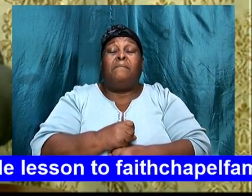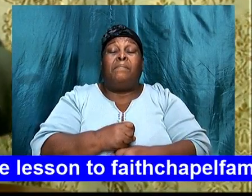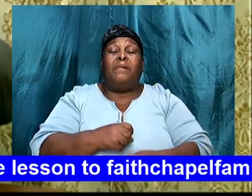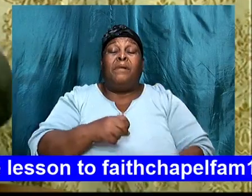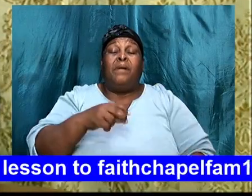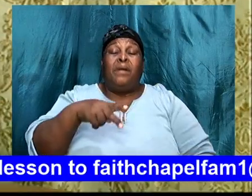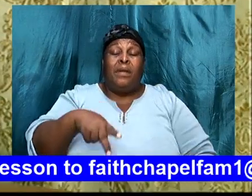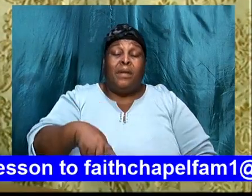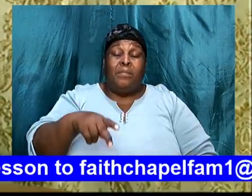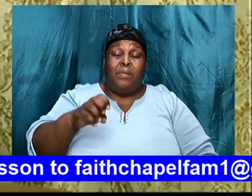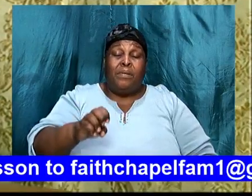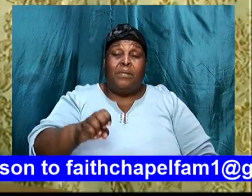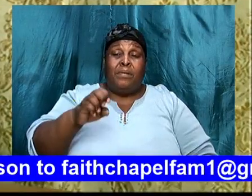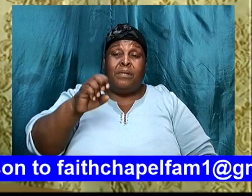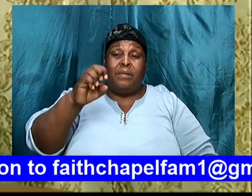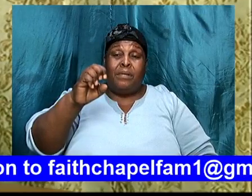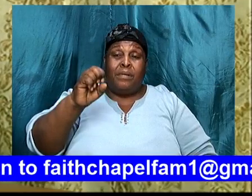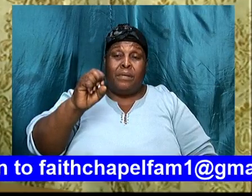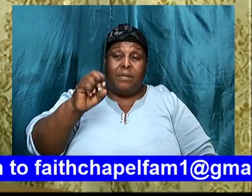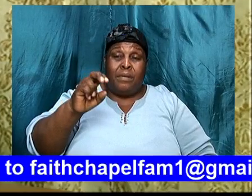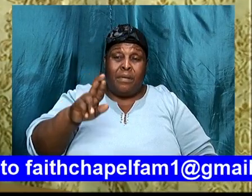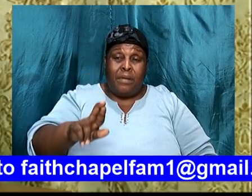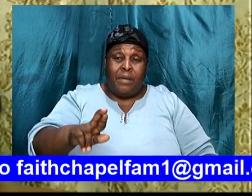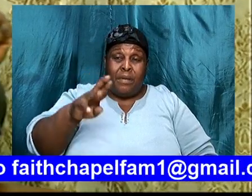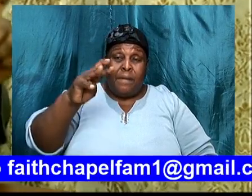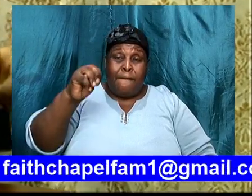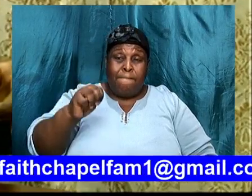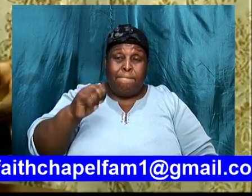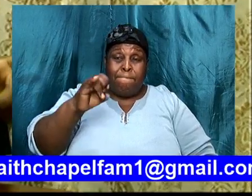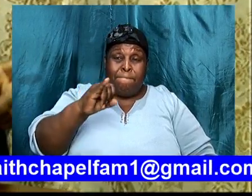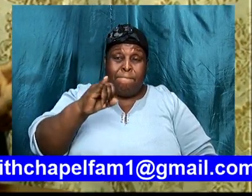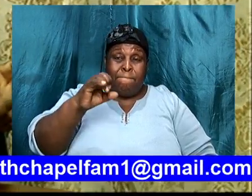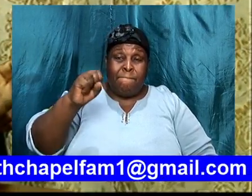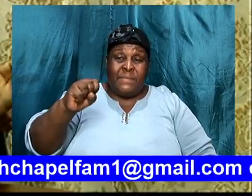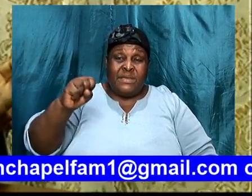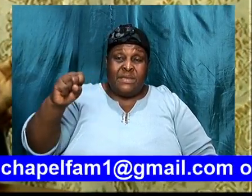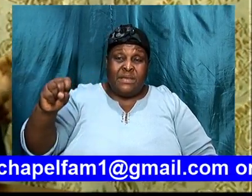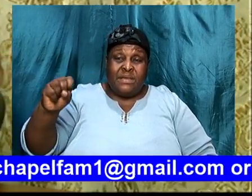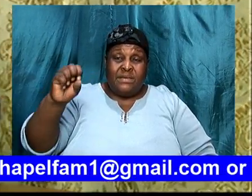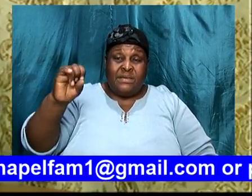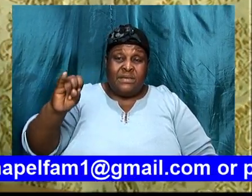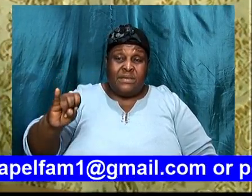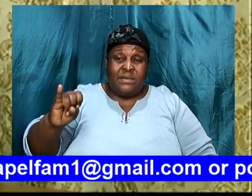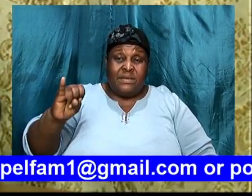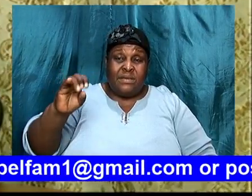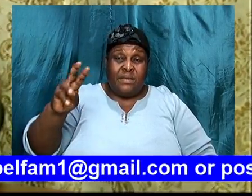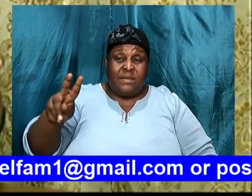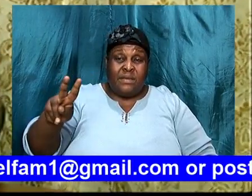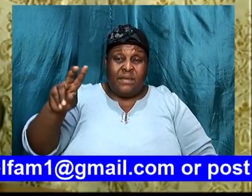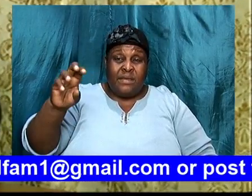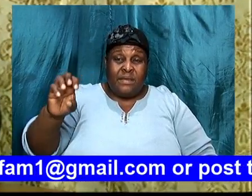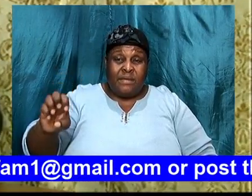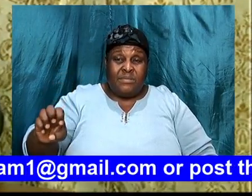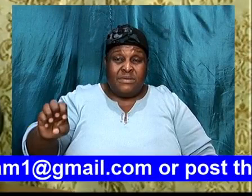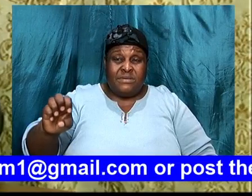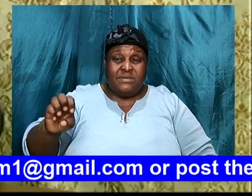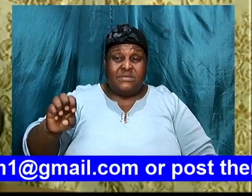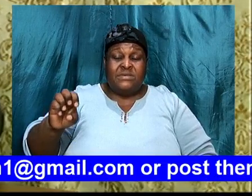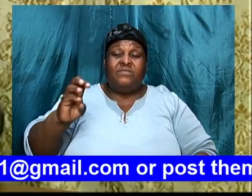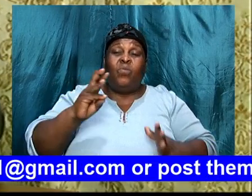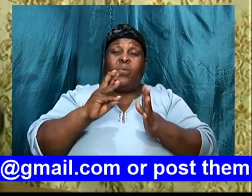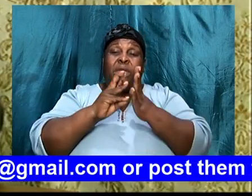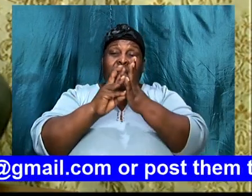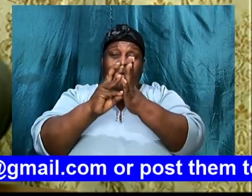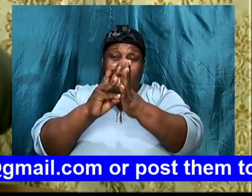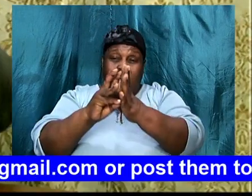what I'm saying here, is not that, God has, two wills for us, he does not have, two wills, for your life,